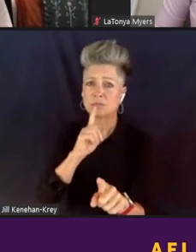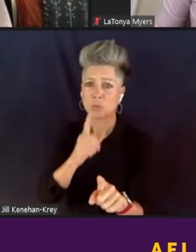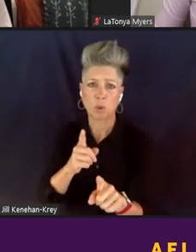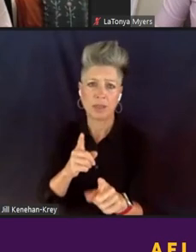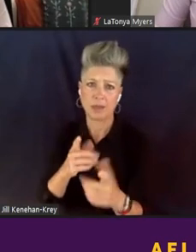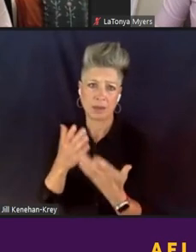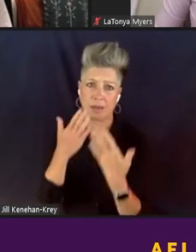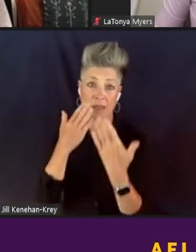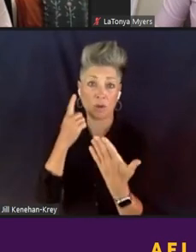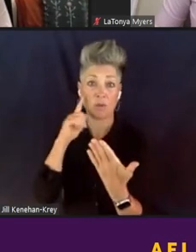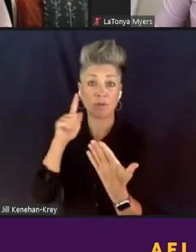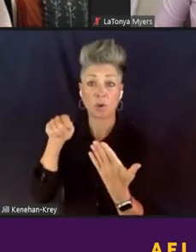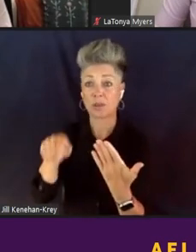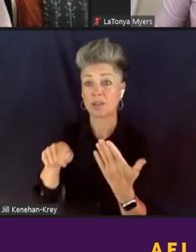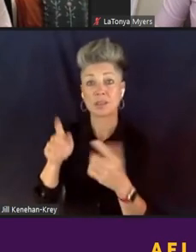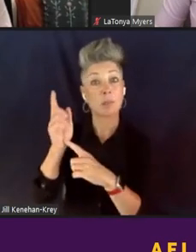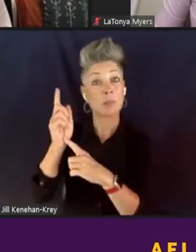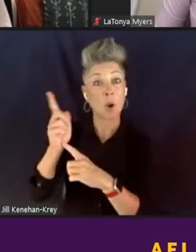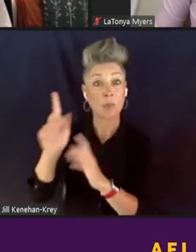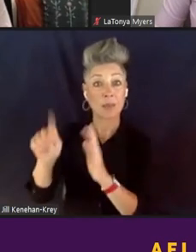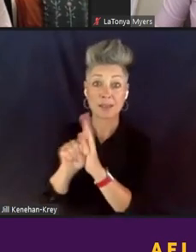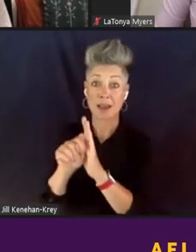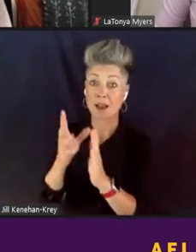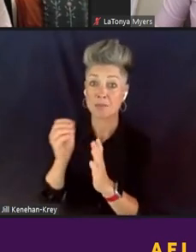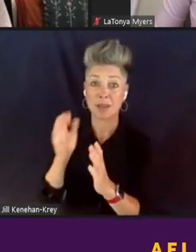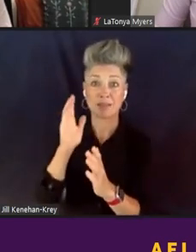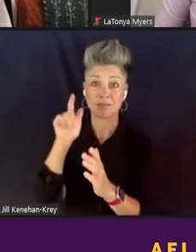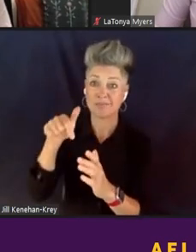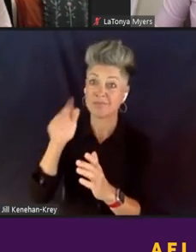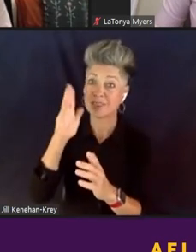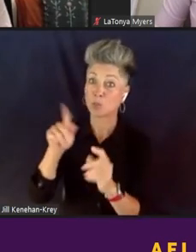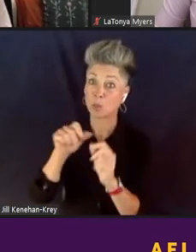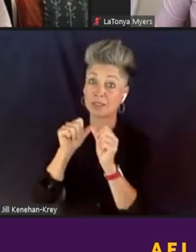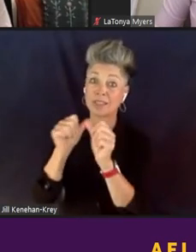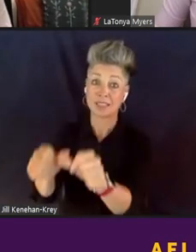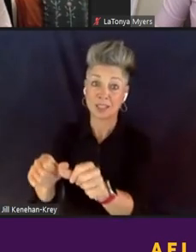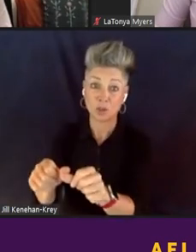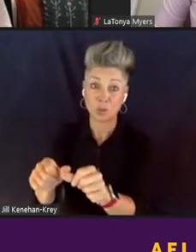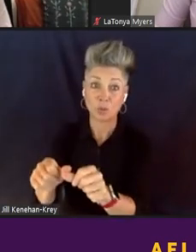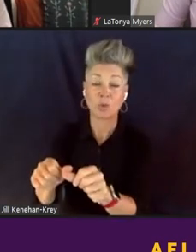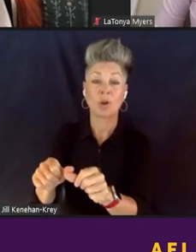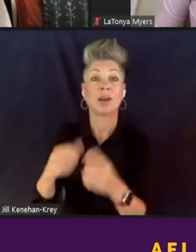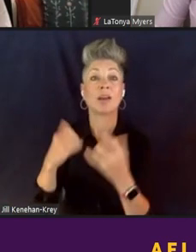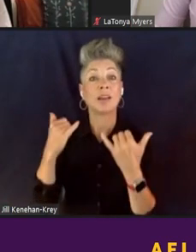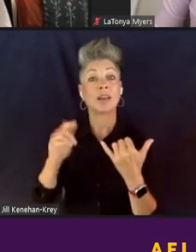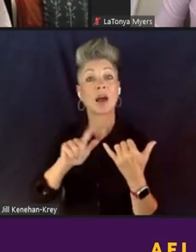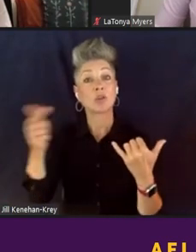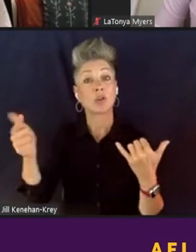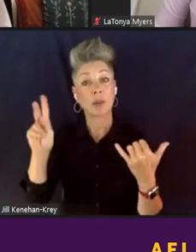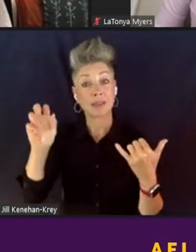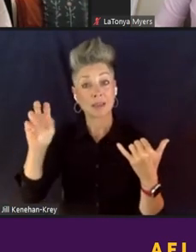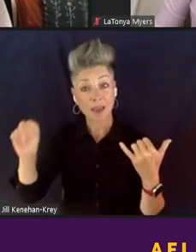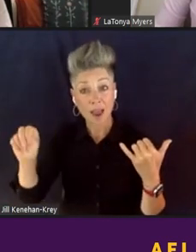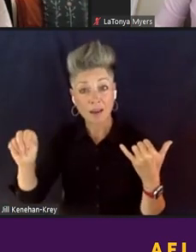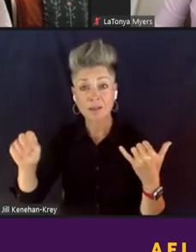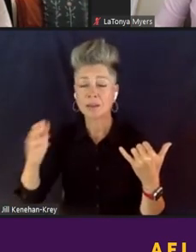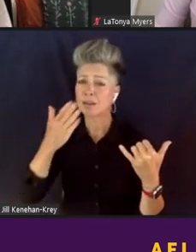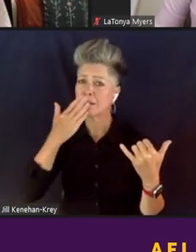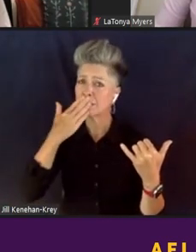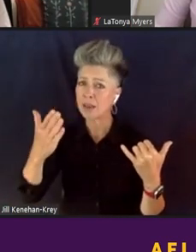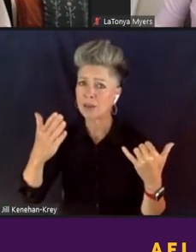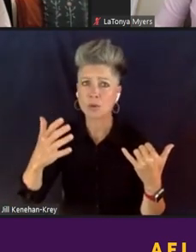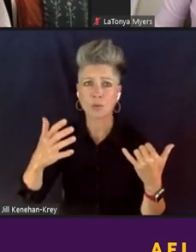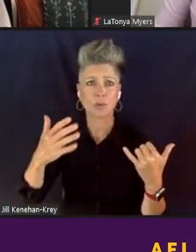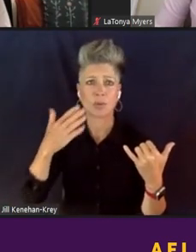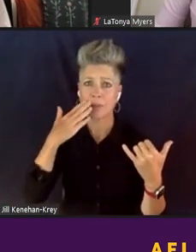looking forward and to be continued. I think we are now going to turn it back to Ken, but I can't thank you enough. And